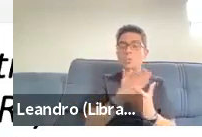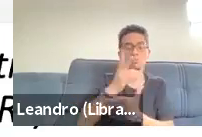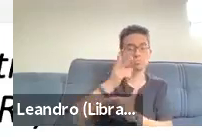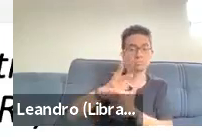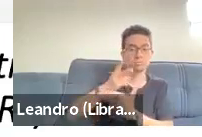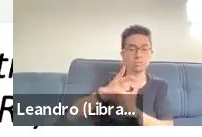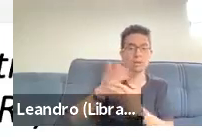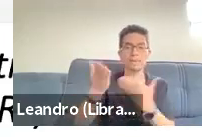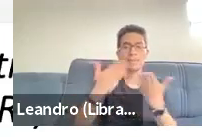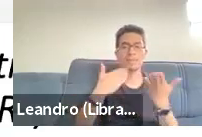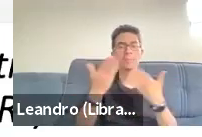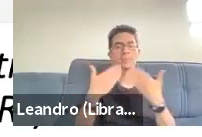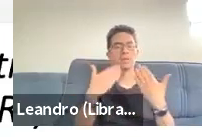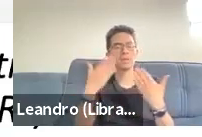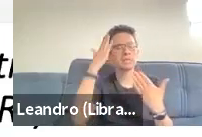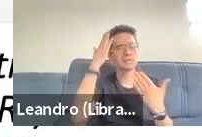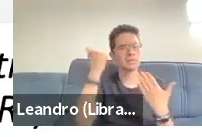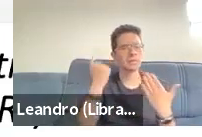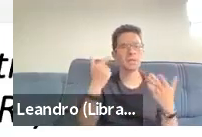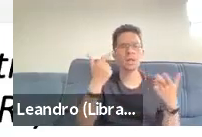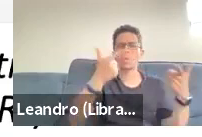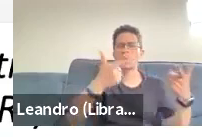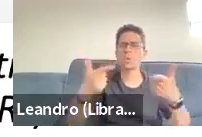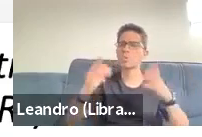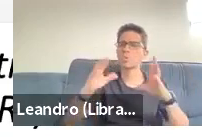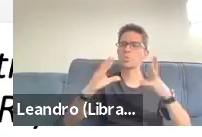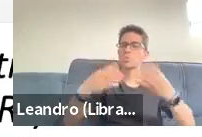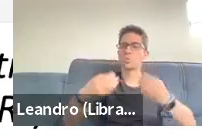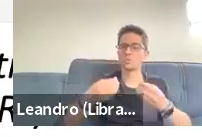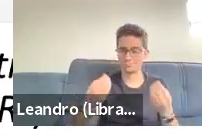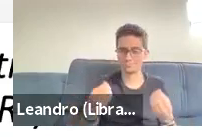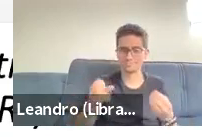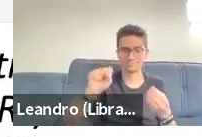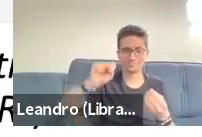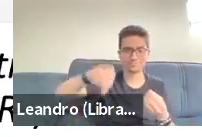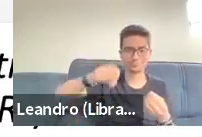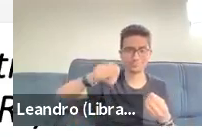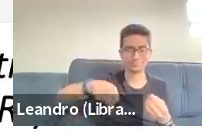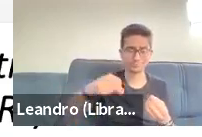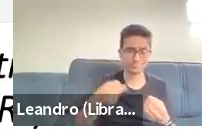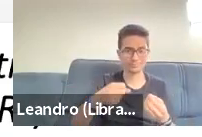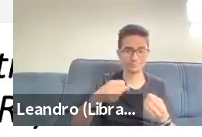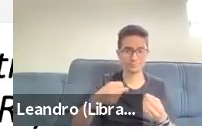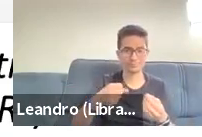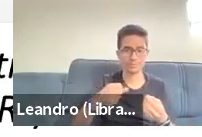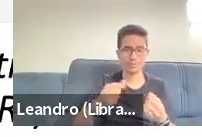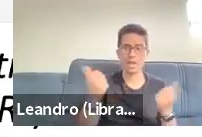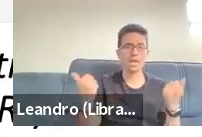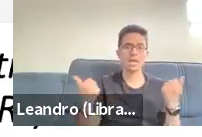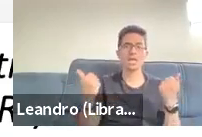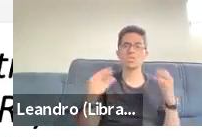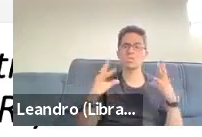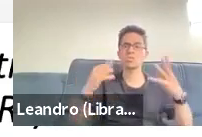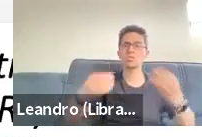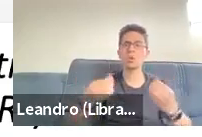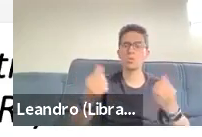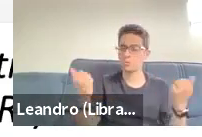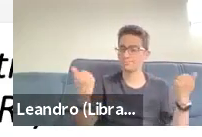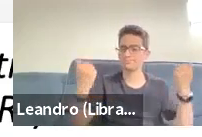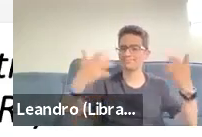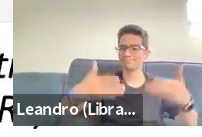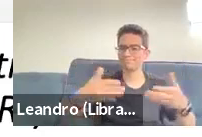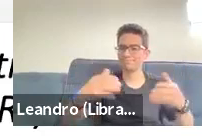didn't count everything. We just looked at canonical words and those that clustered. So the repetition that went